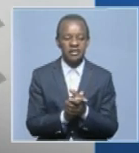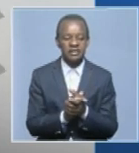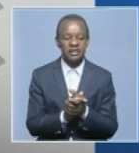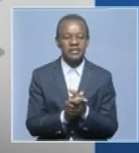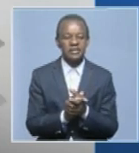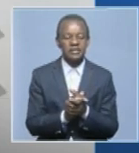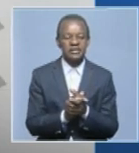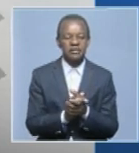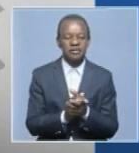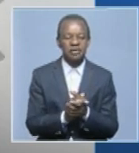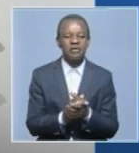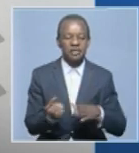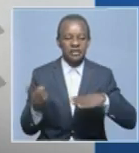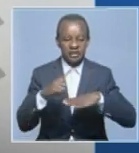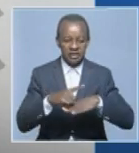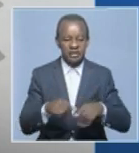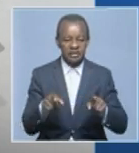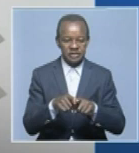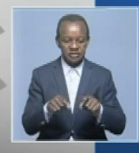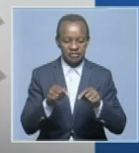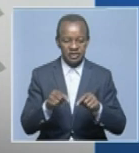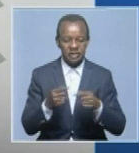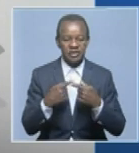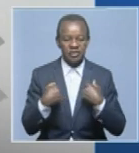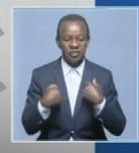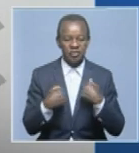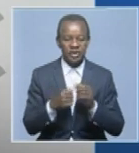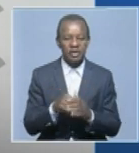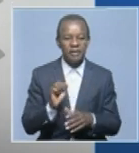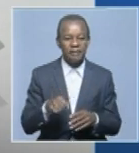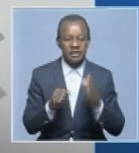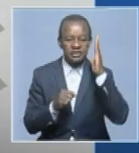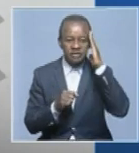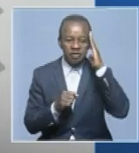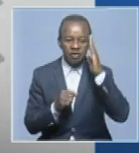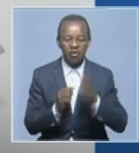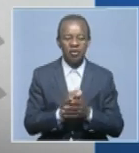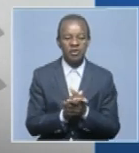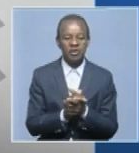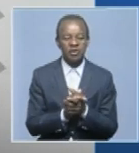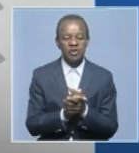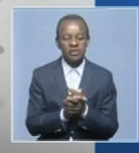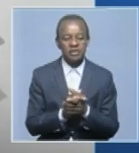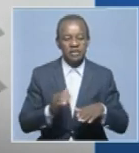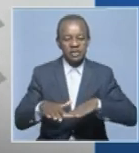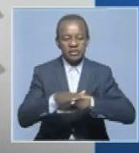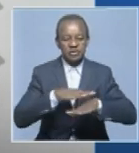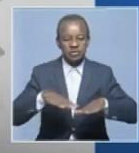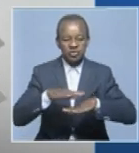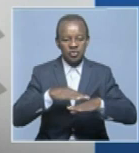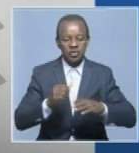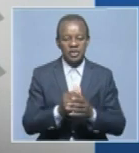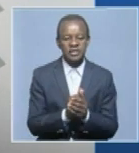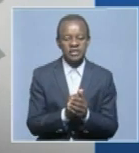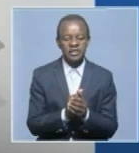to focus on what is happening in the community. But days like this should really be used to